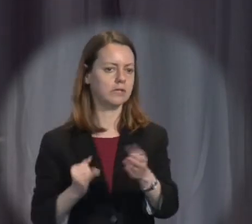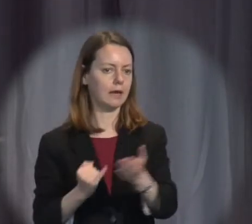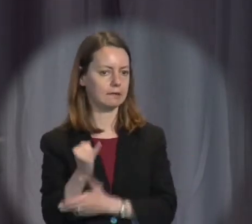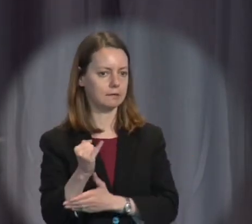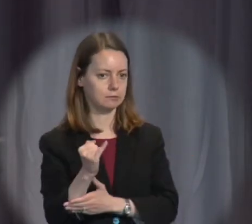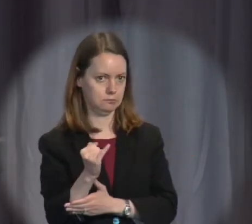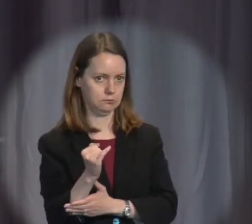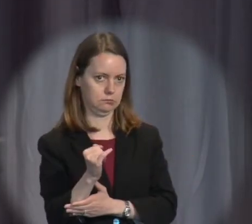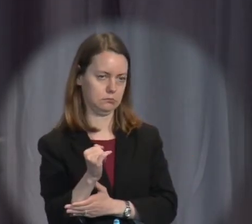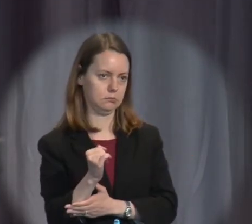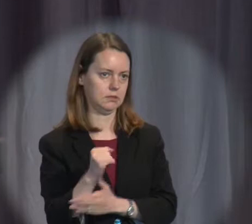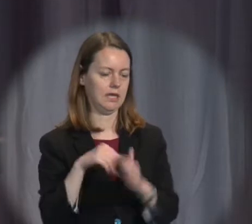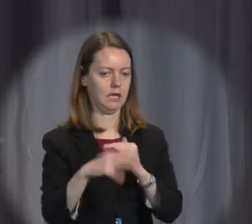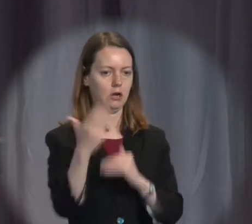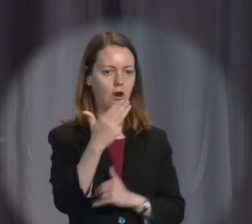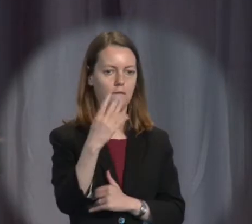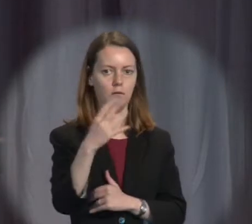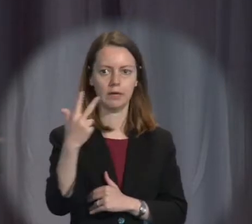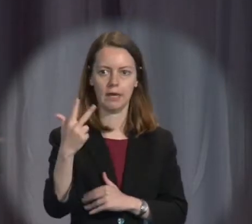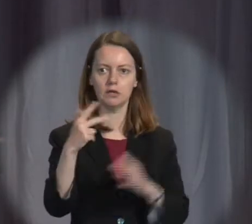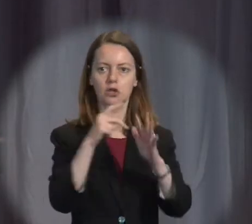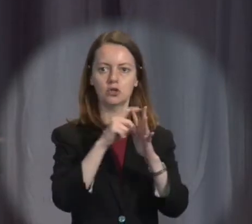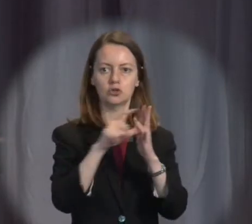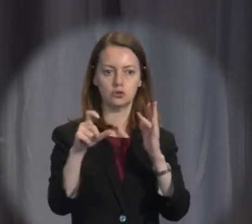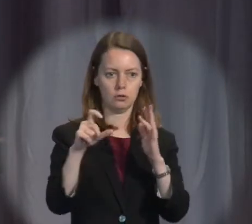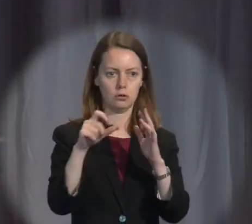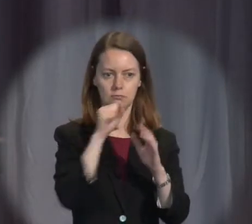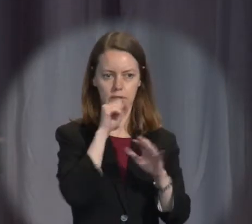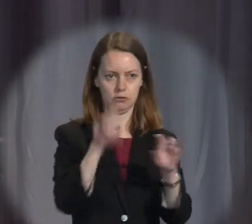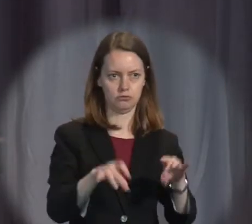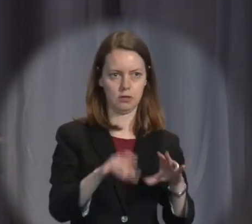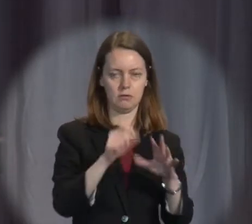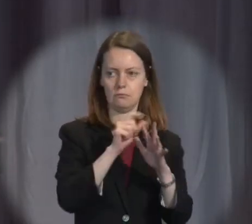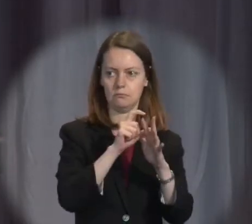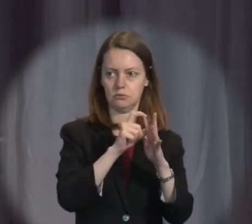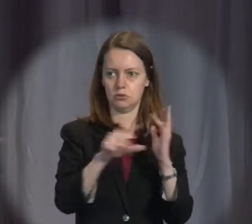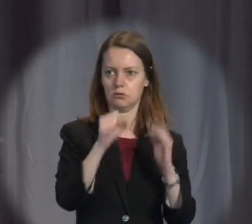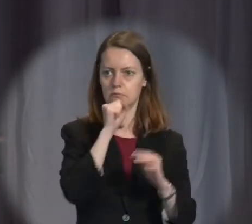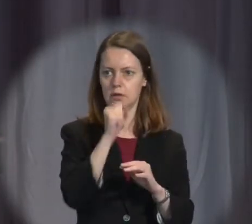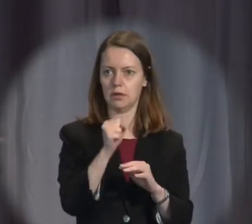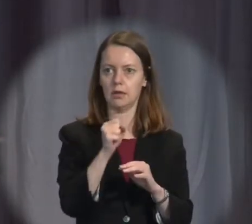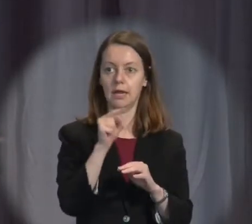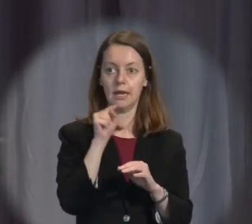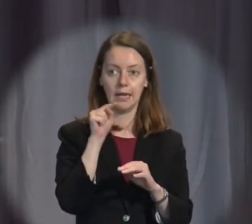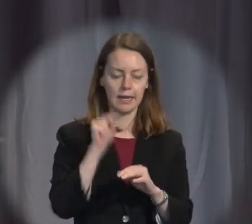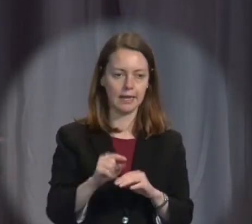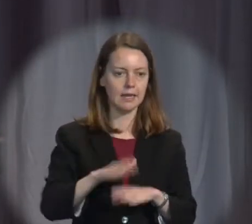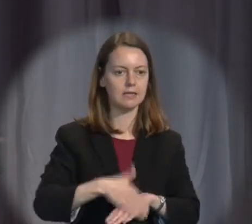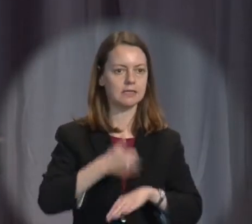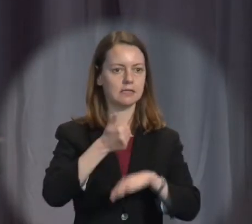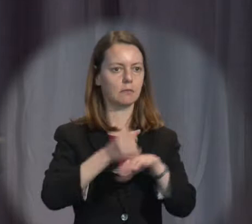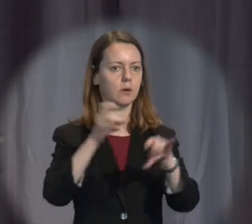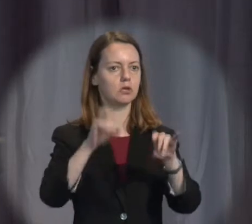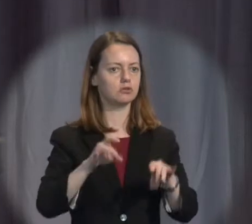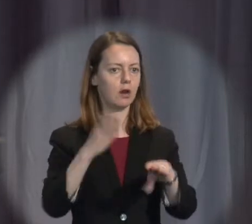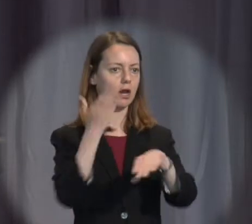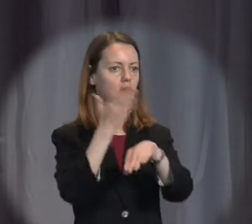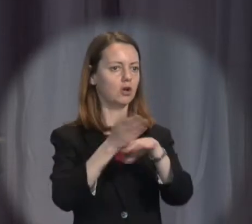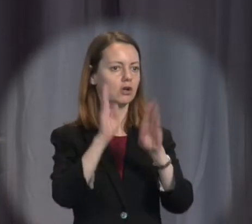declaration that he played such a major role in has formed the basis for all of our contemporary human rights law.